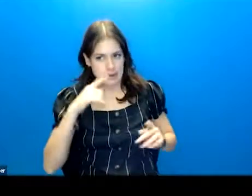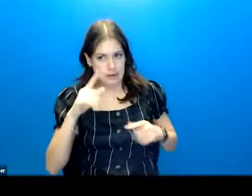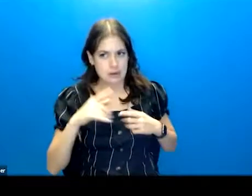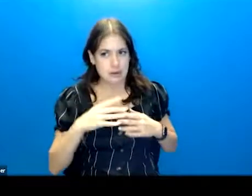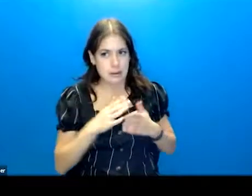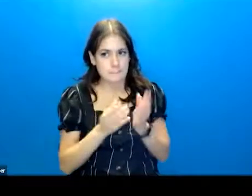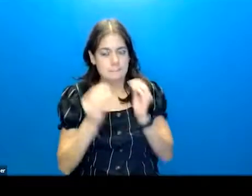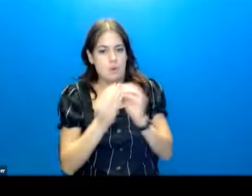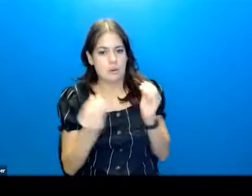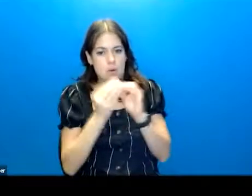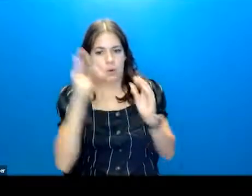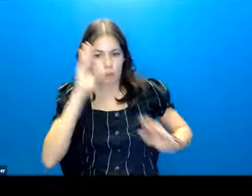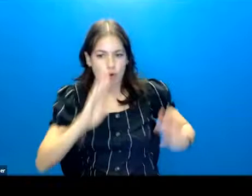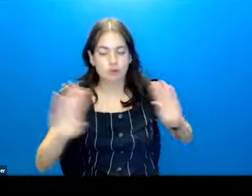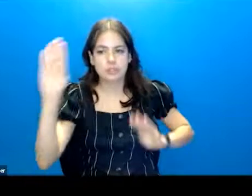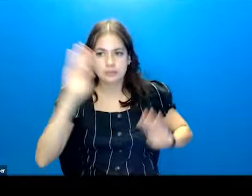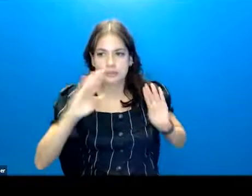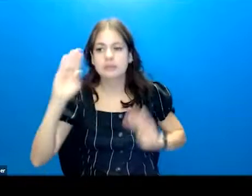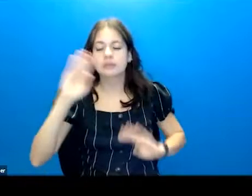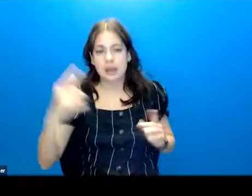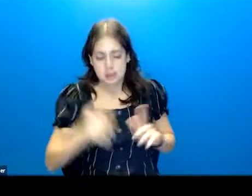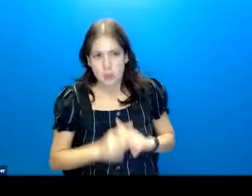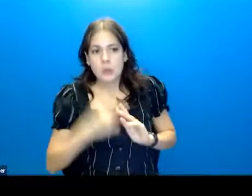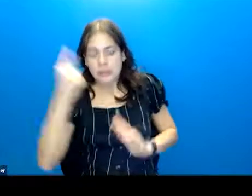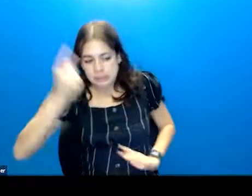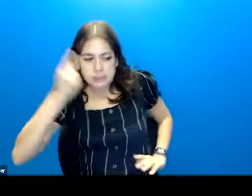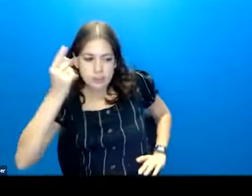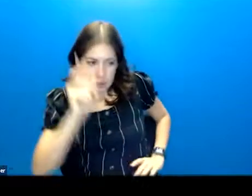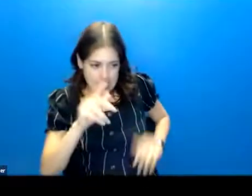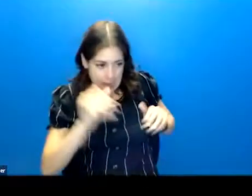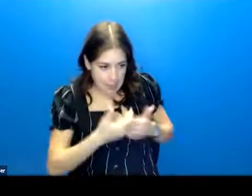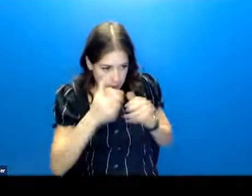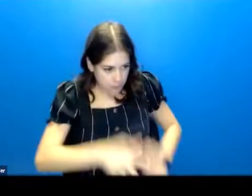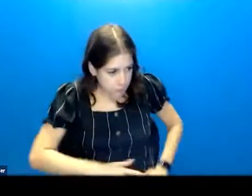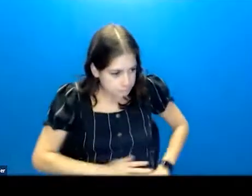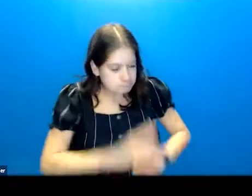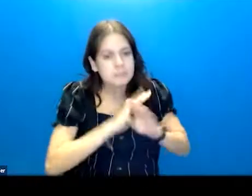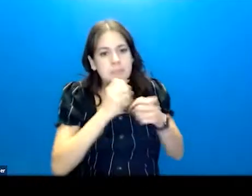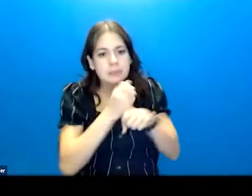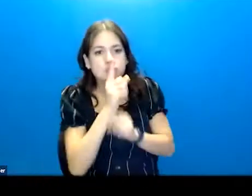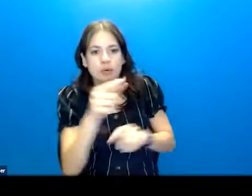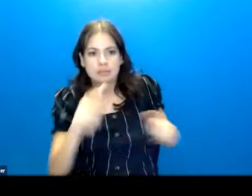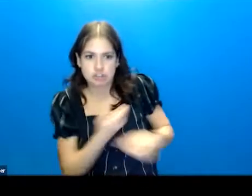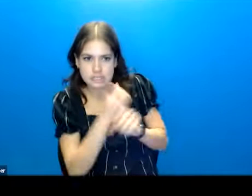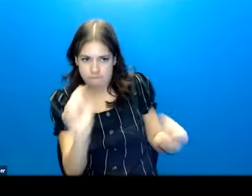more worried as a supervisor. And I'm starting to think about how we're going to intervene to keep this person safe.